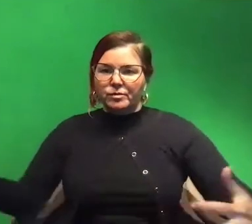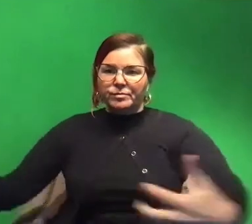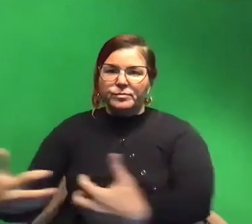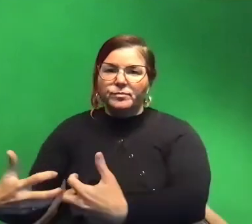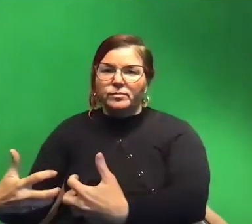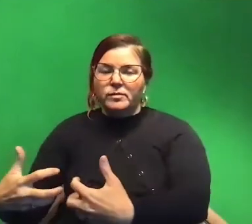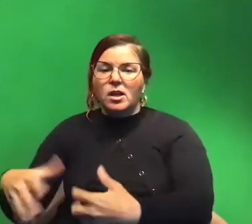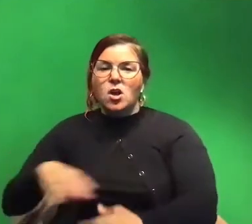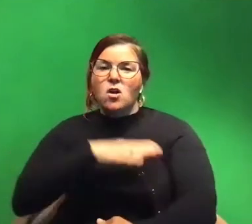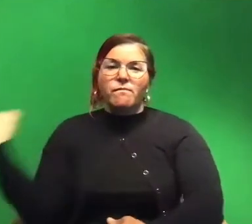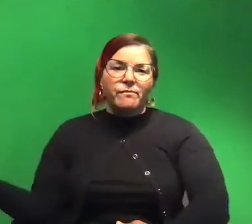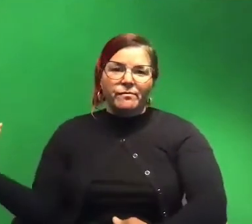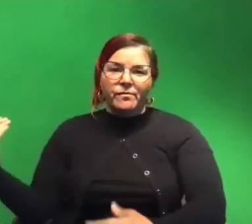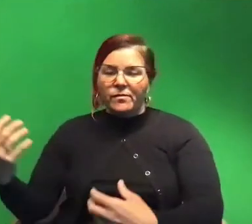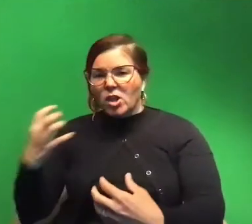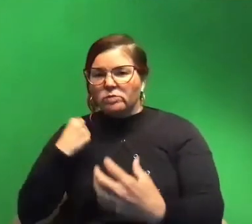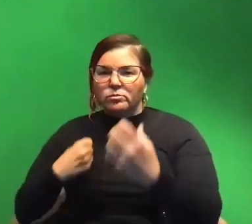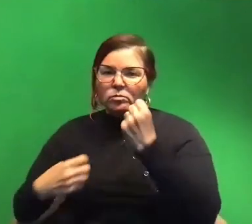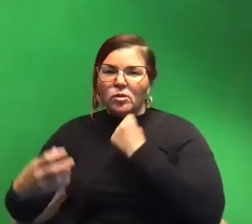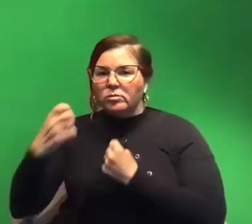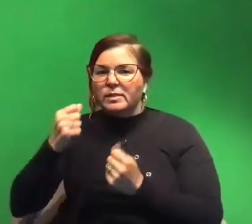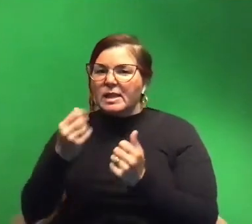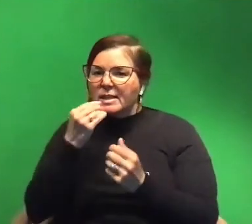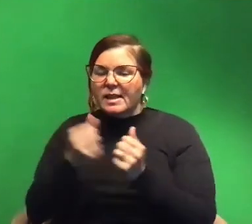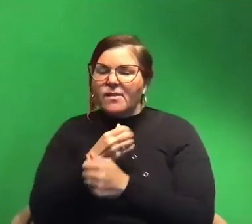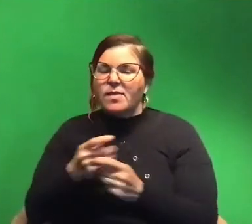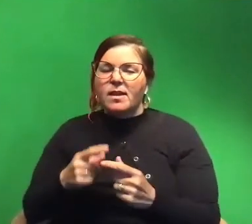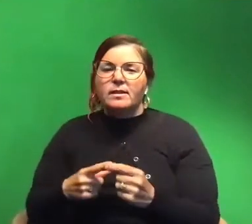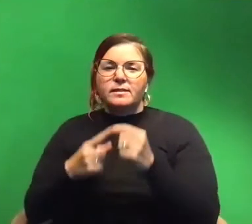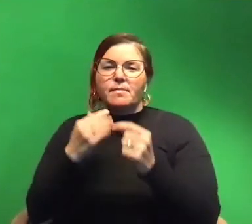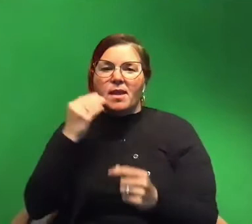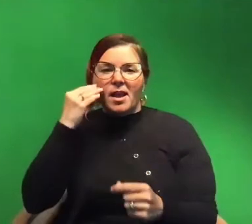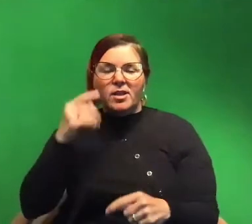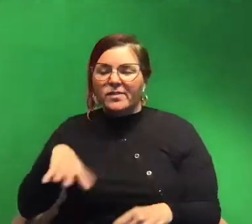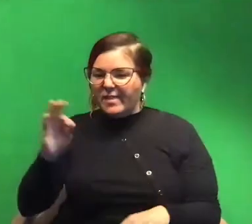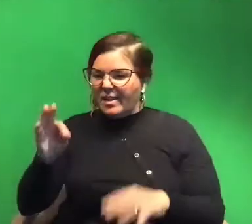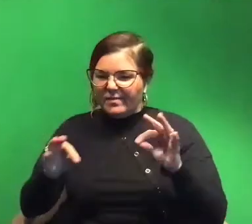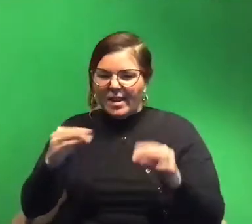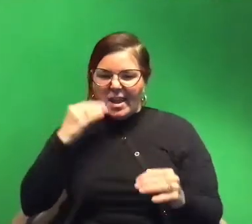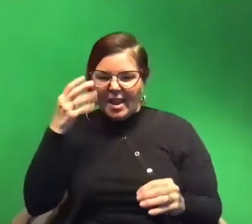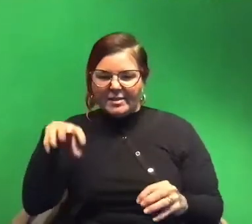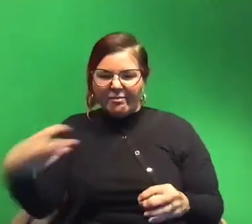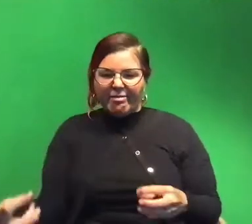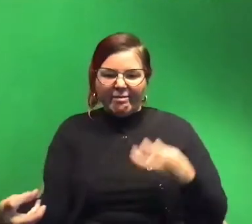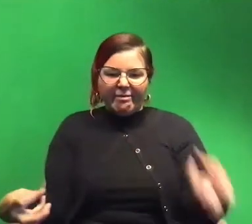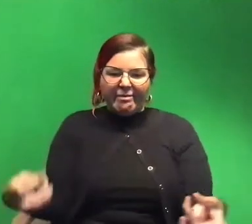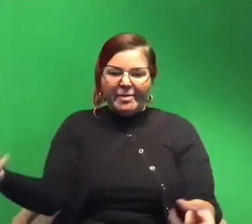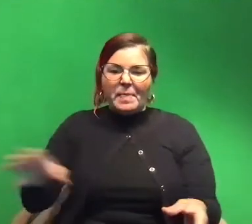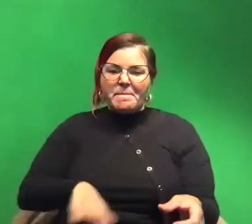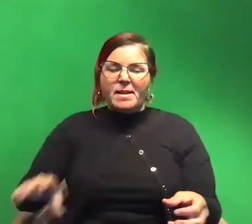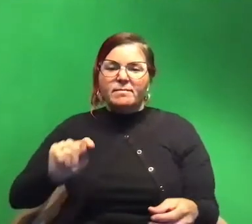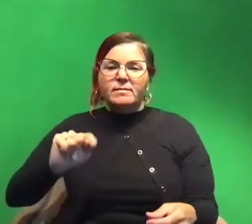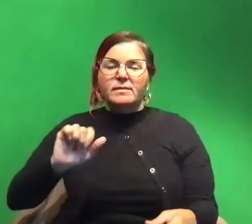decapitates it and eat everything but the head we just find little heads at the bottom of the tank unbelievable squid are